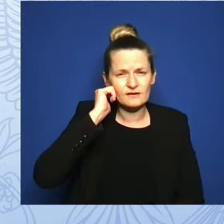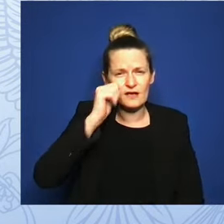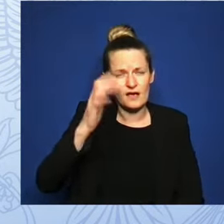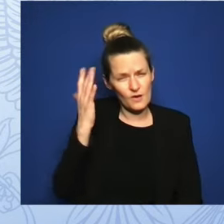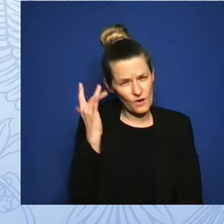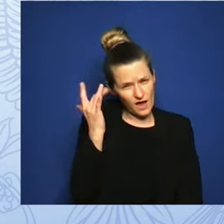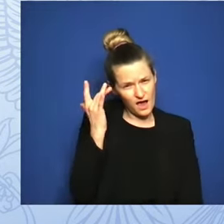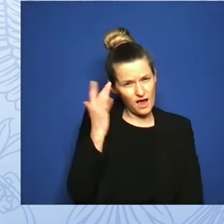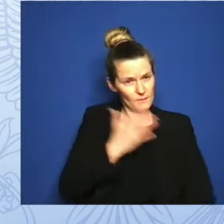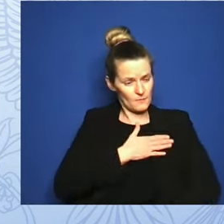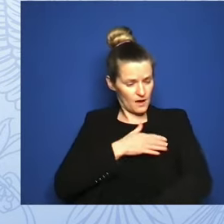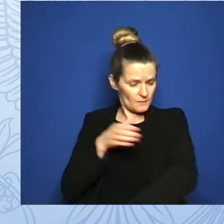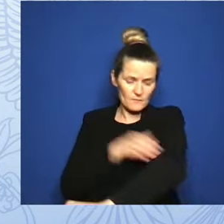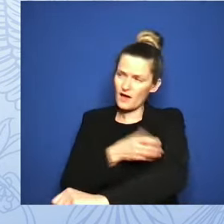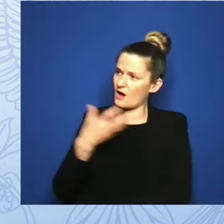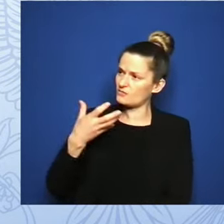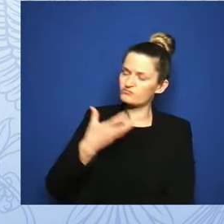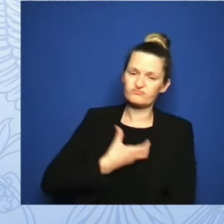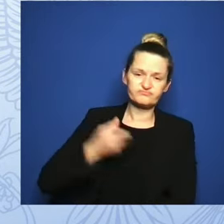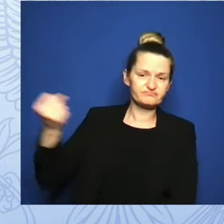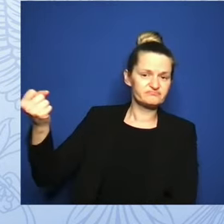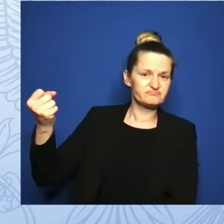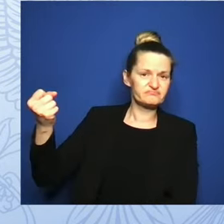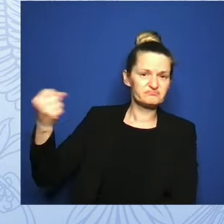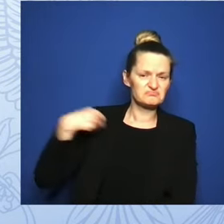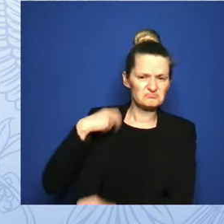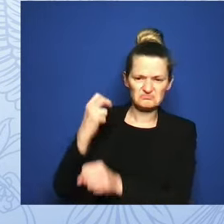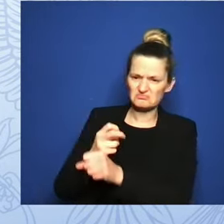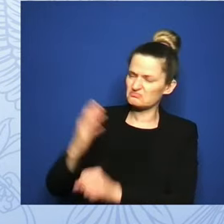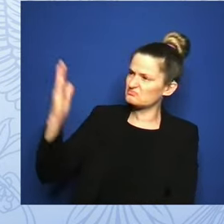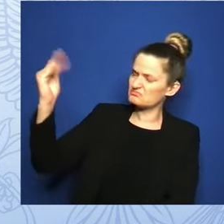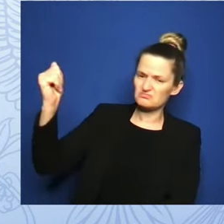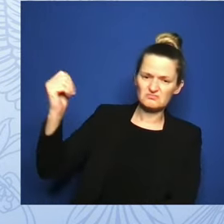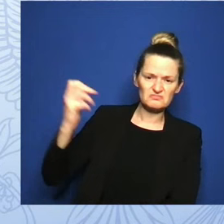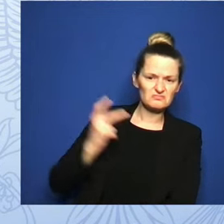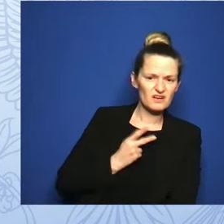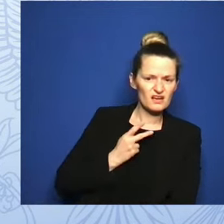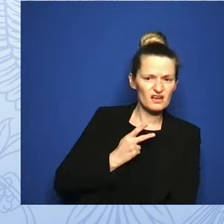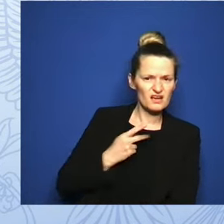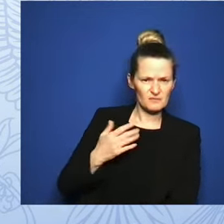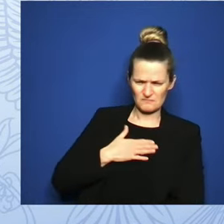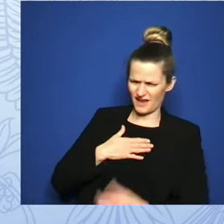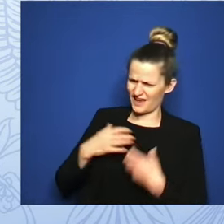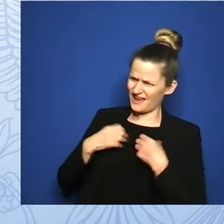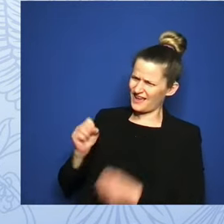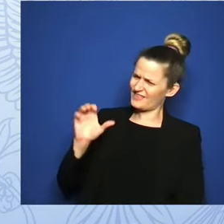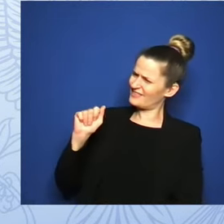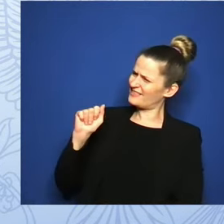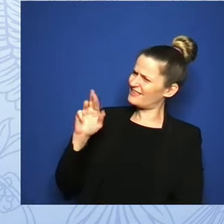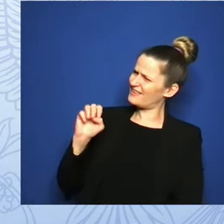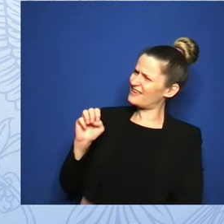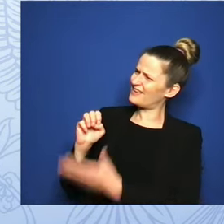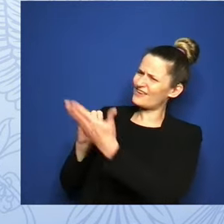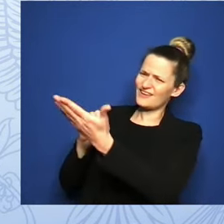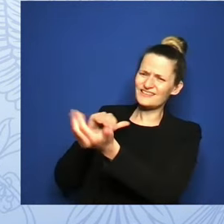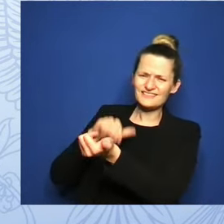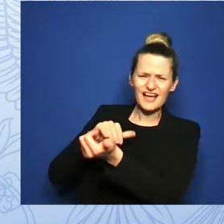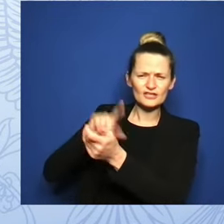need and that we deserve. Physicians should be operating with the strength and trust of their government behind them.